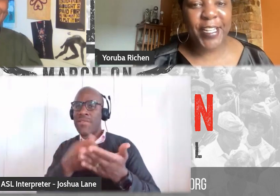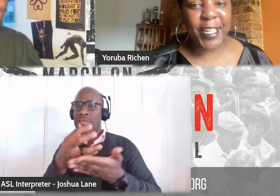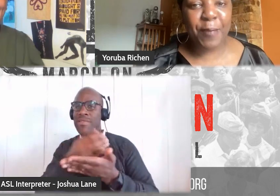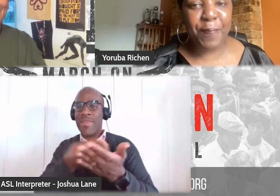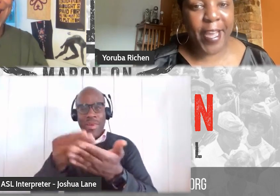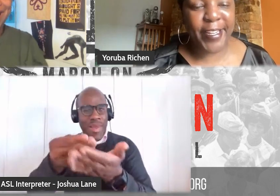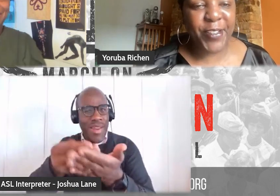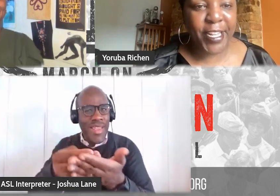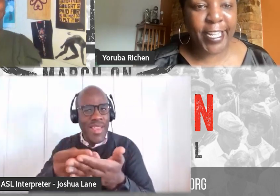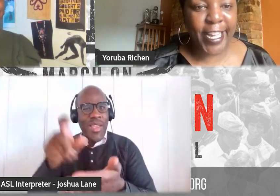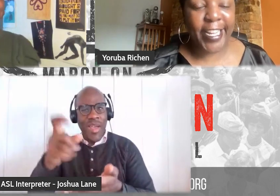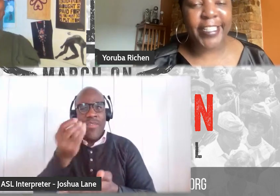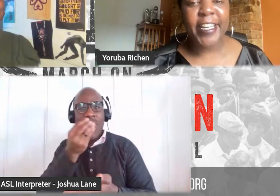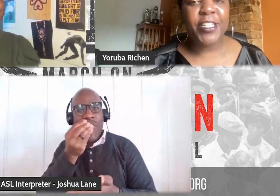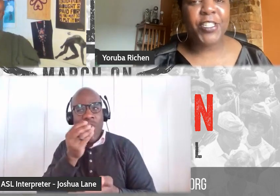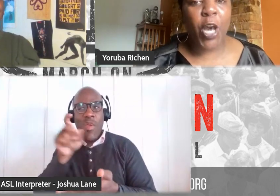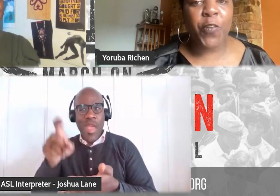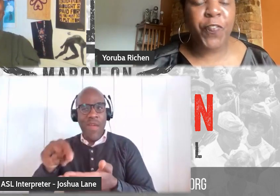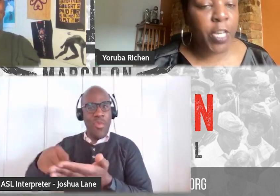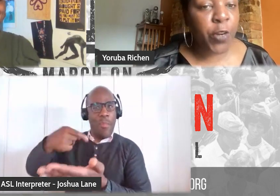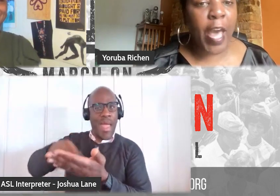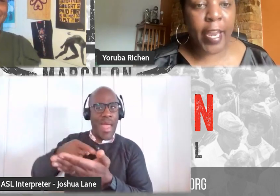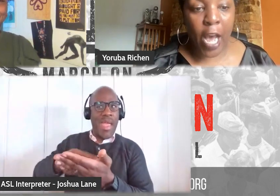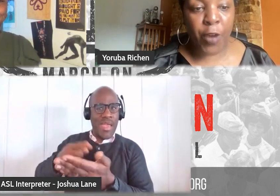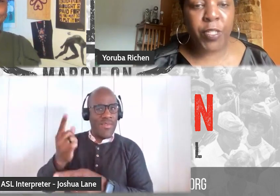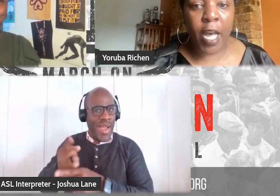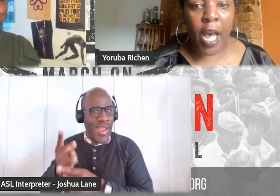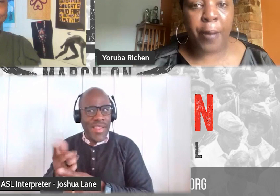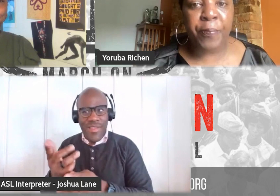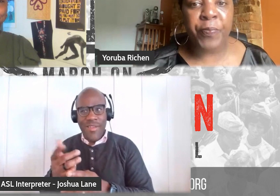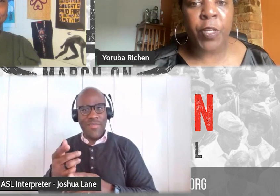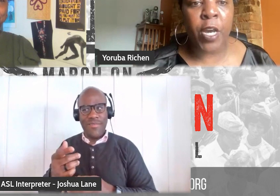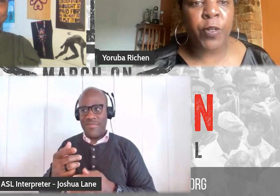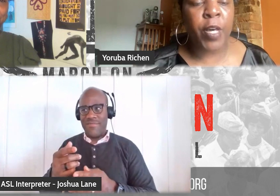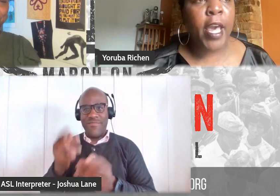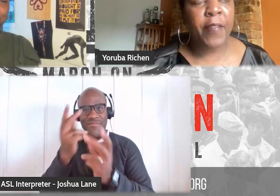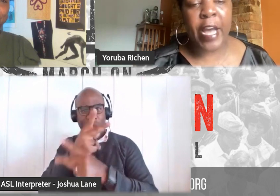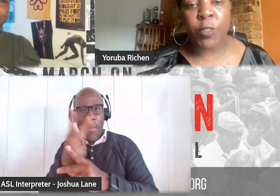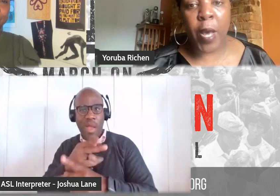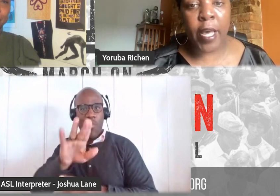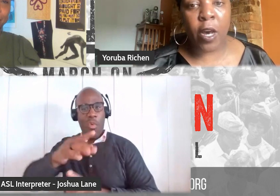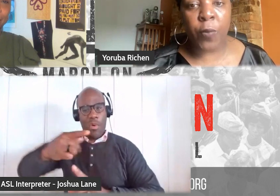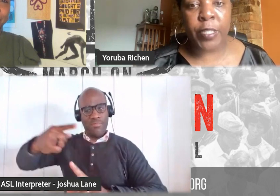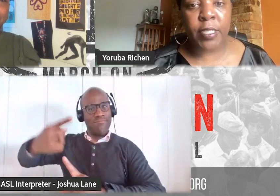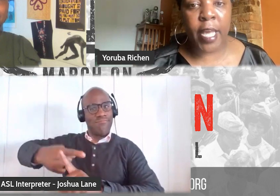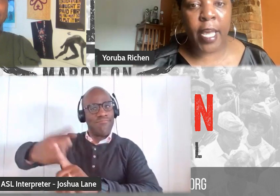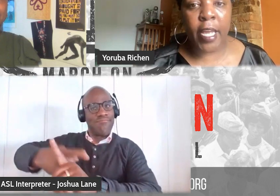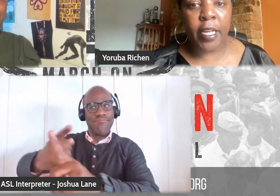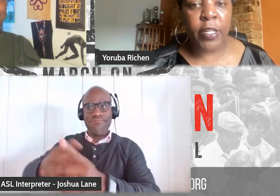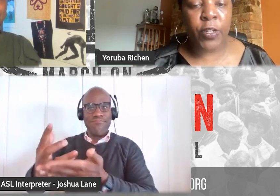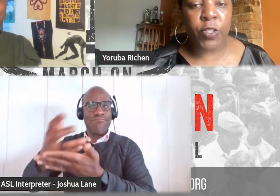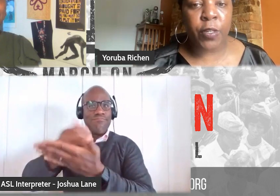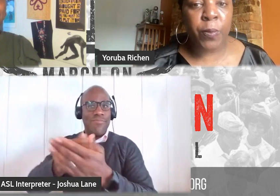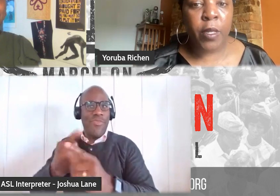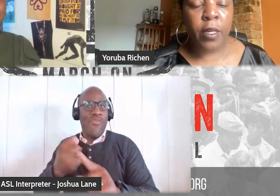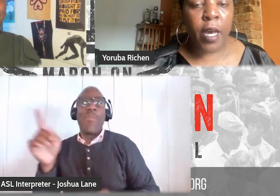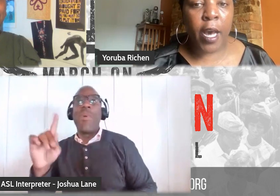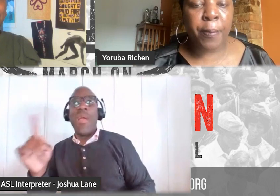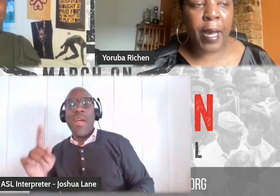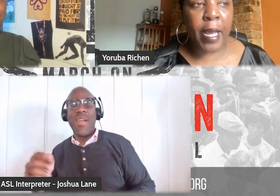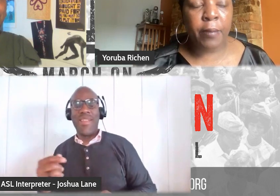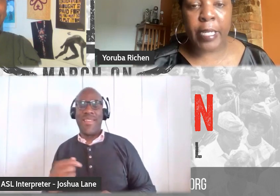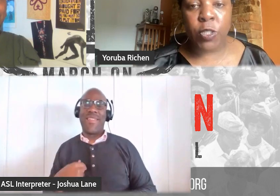you need to get paid and you need to eat. So figure that out, you know, and that's why I always say, you know, to